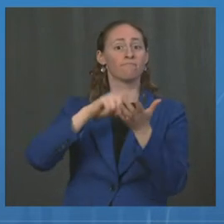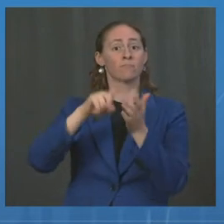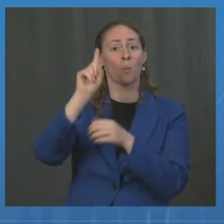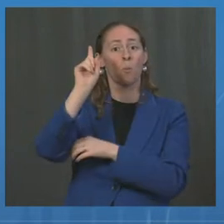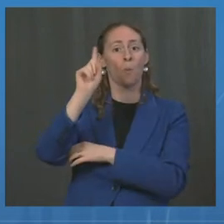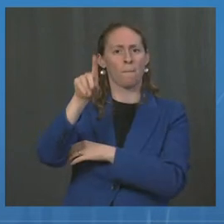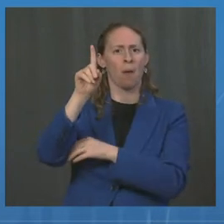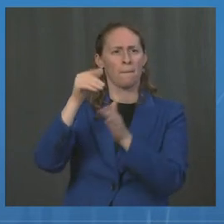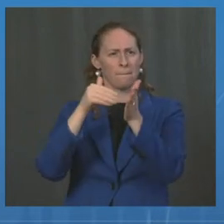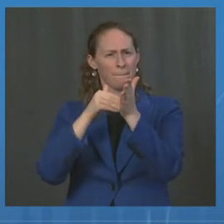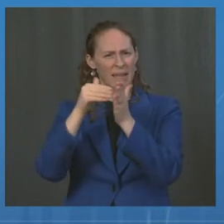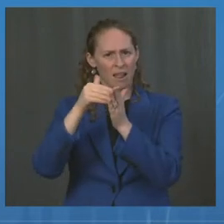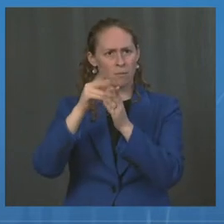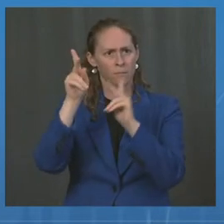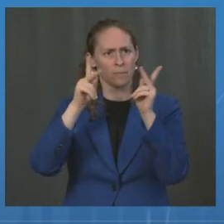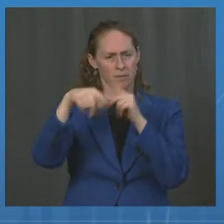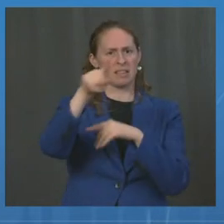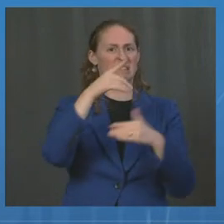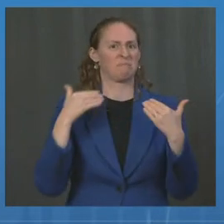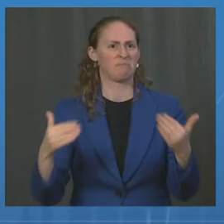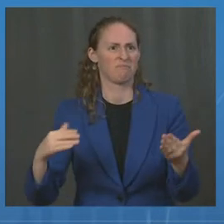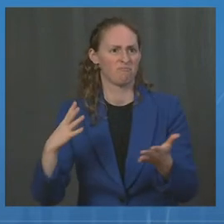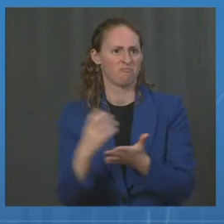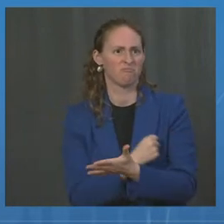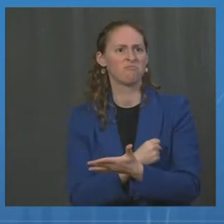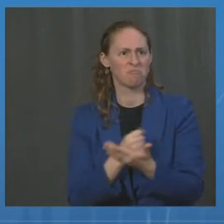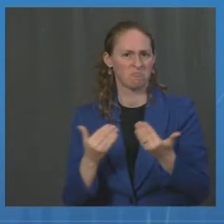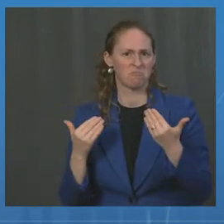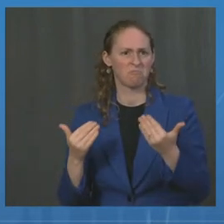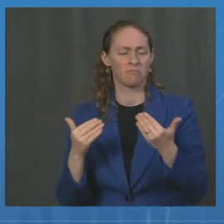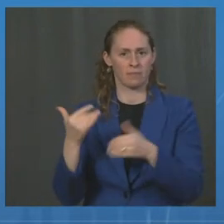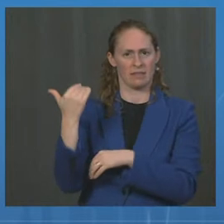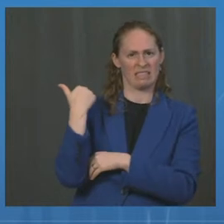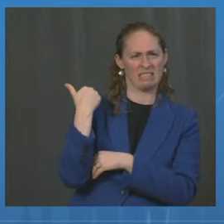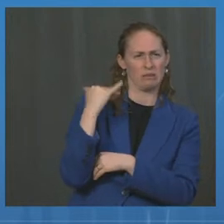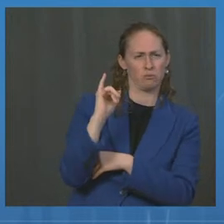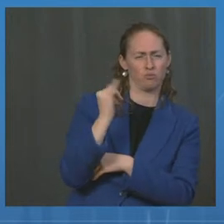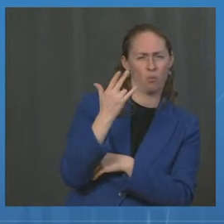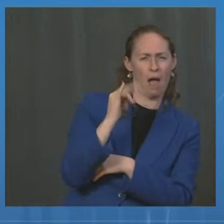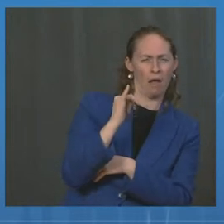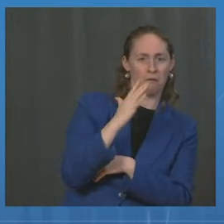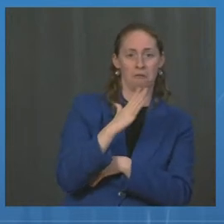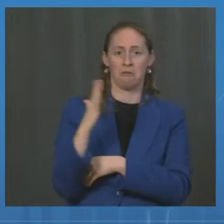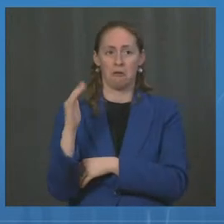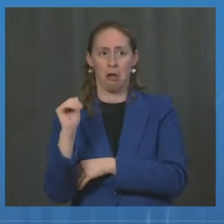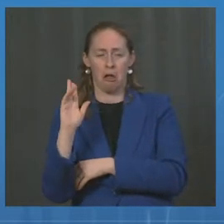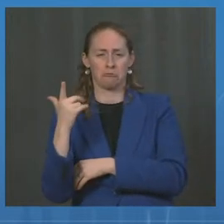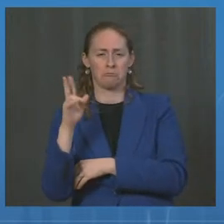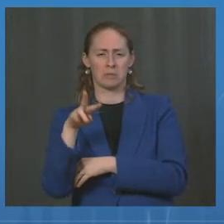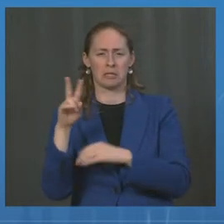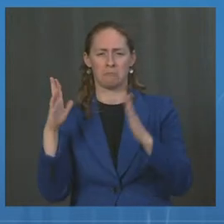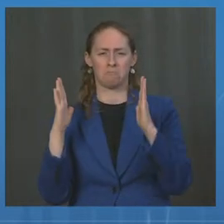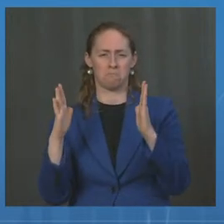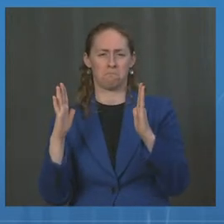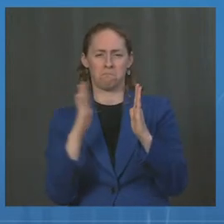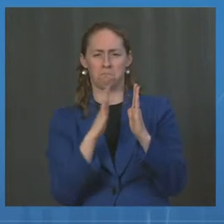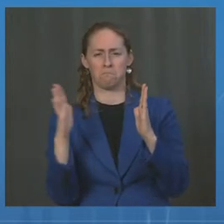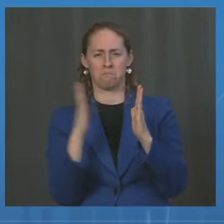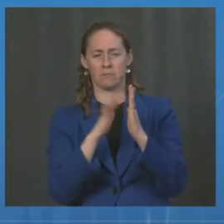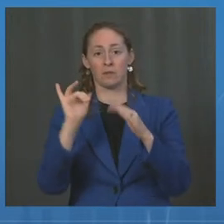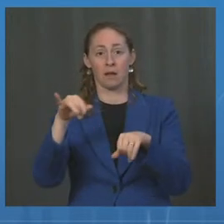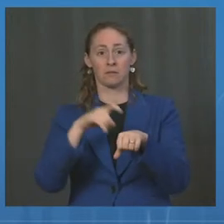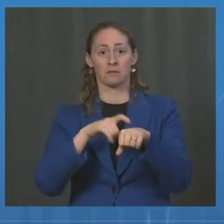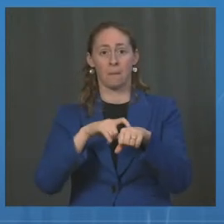dose got it between July 30th and August the 22nd. And a rather substantial positive